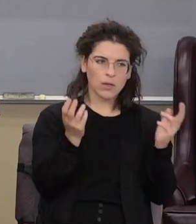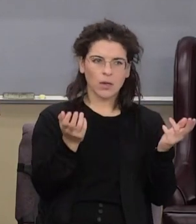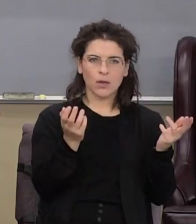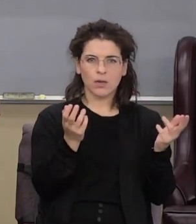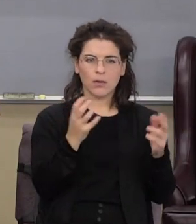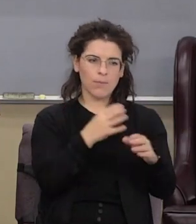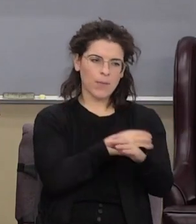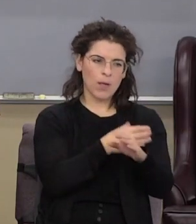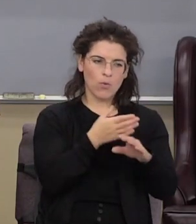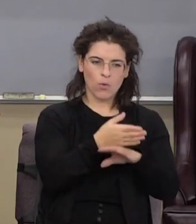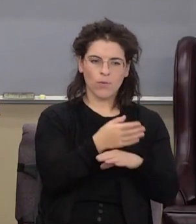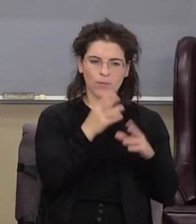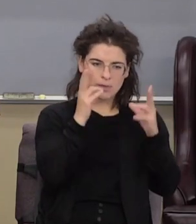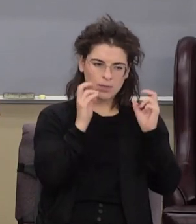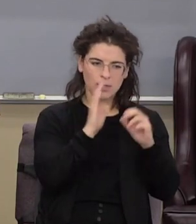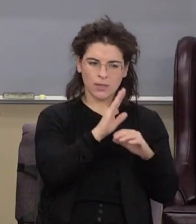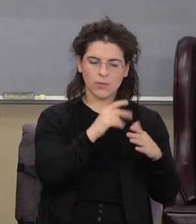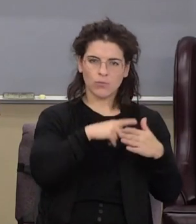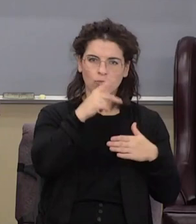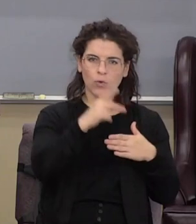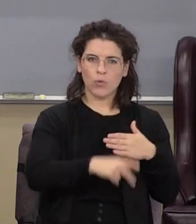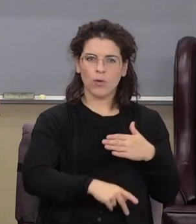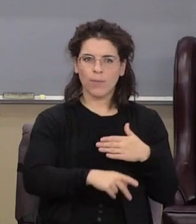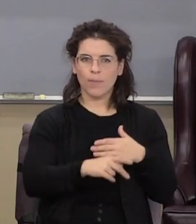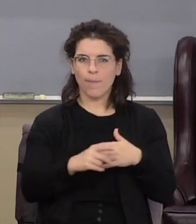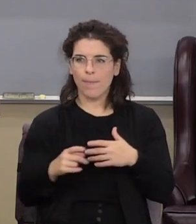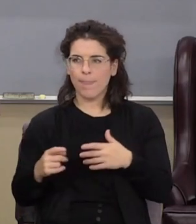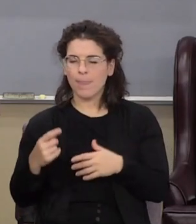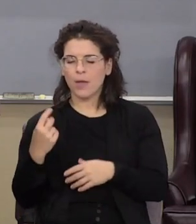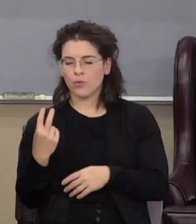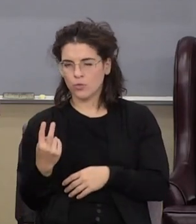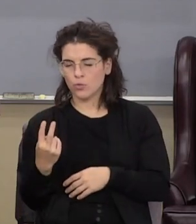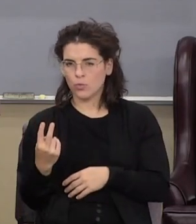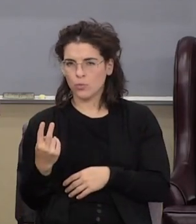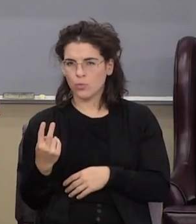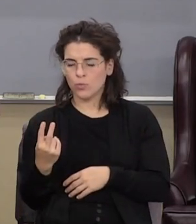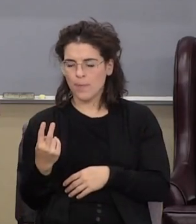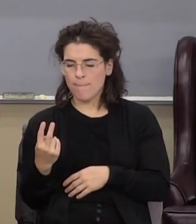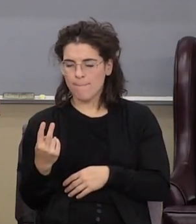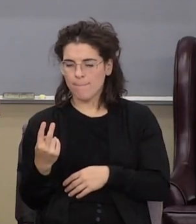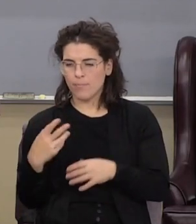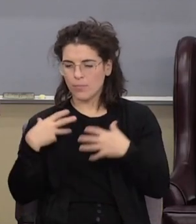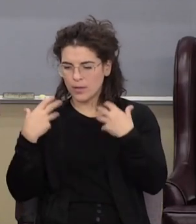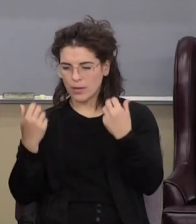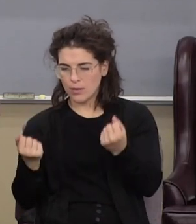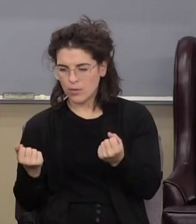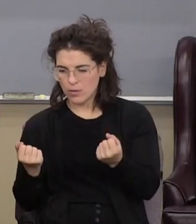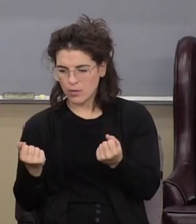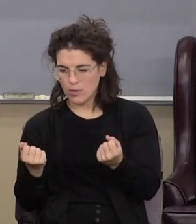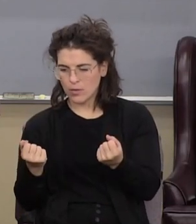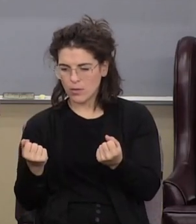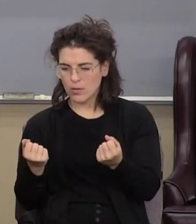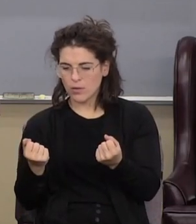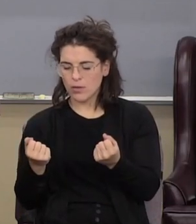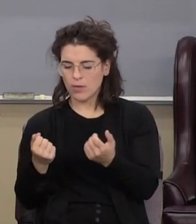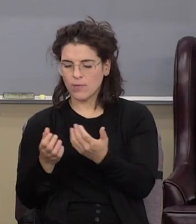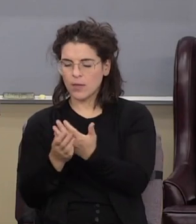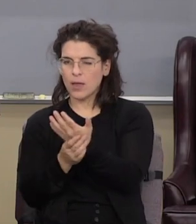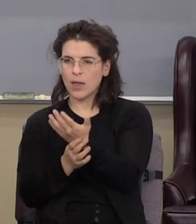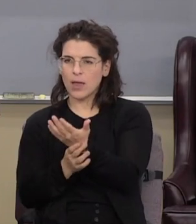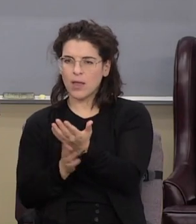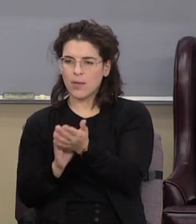power over Satan his program and two was the healing of his hand to turn to leprosy